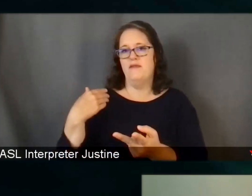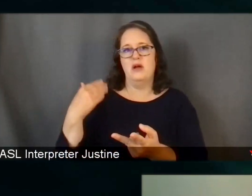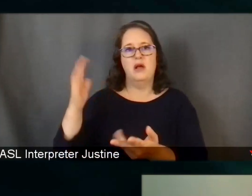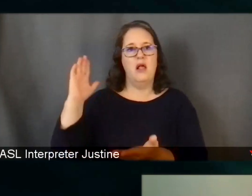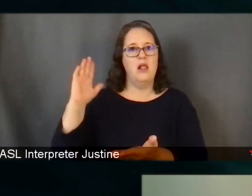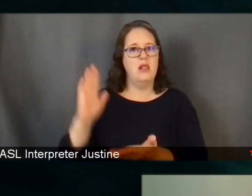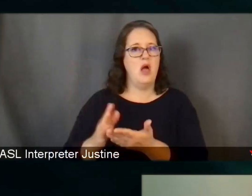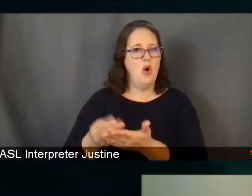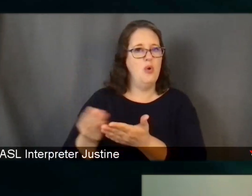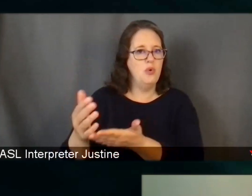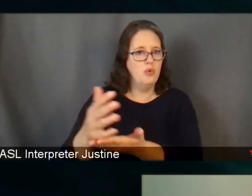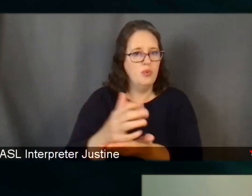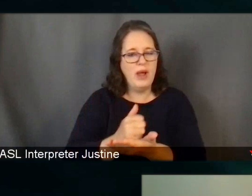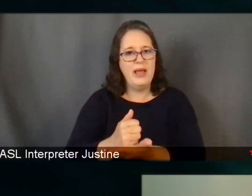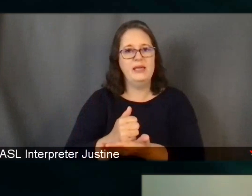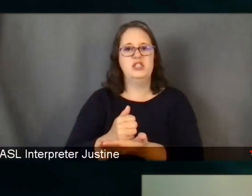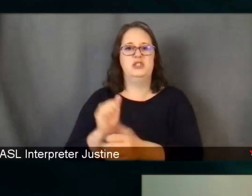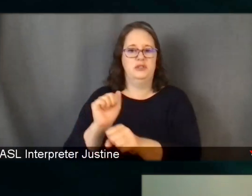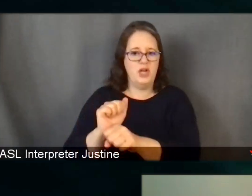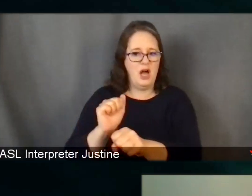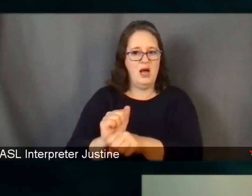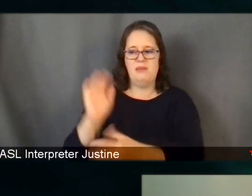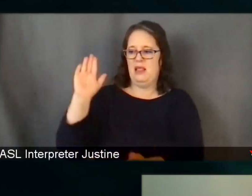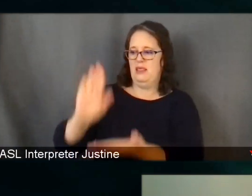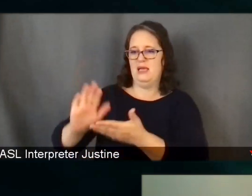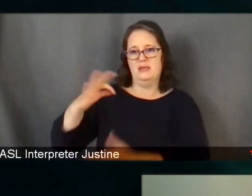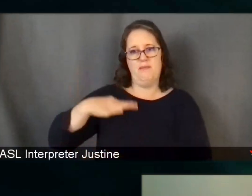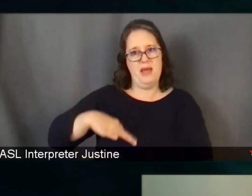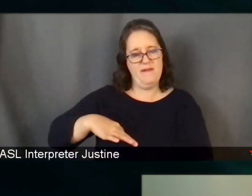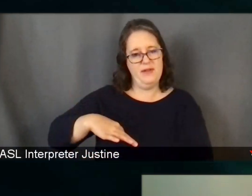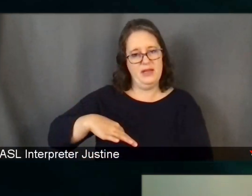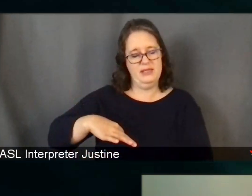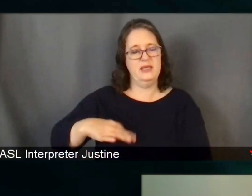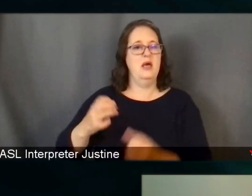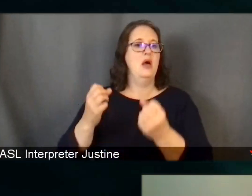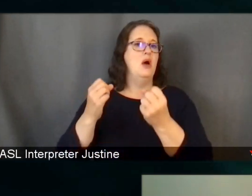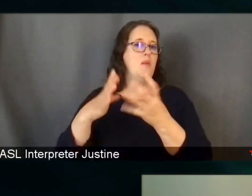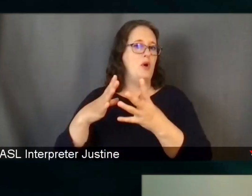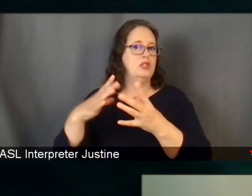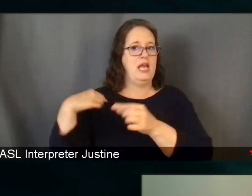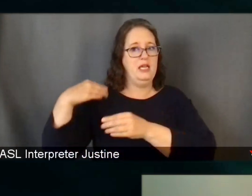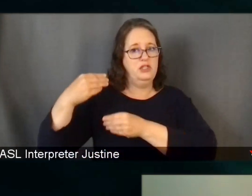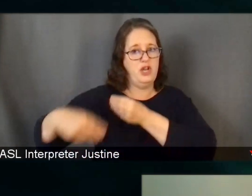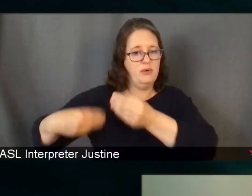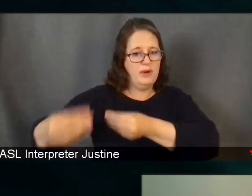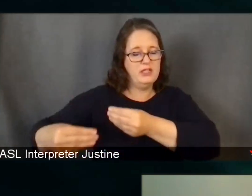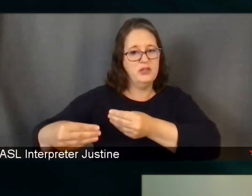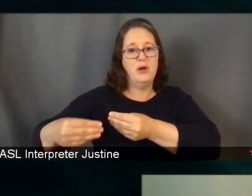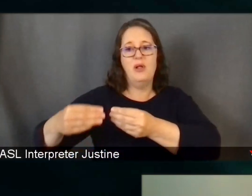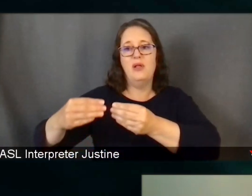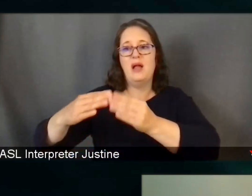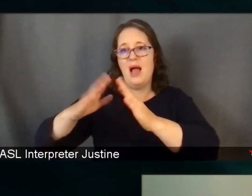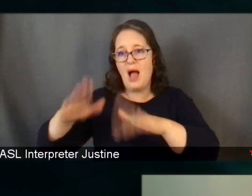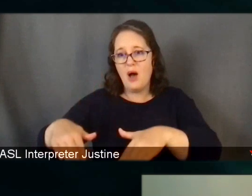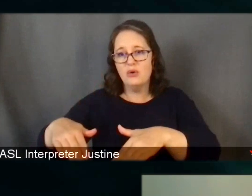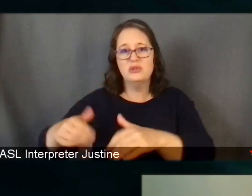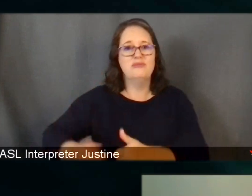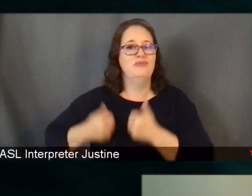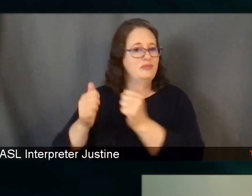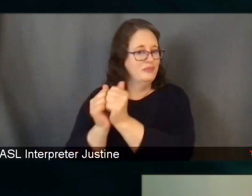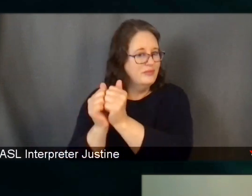you know, less benefits, et cetera, multi-generational households, like what does this really look like for, for these communities?